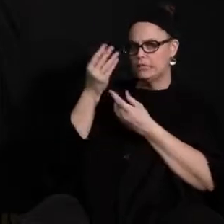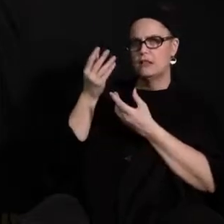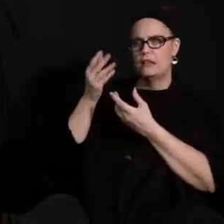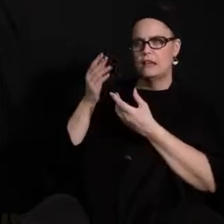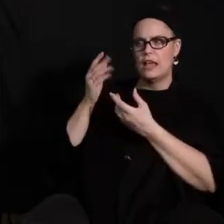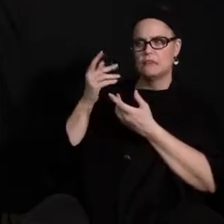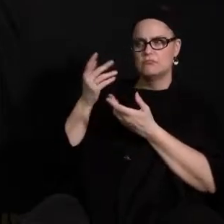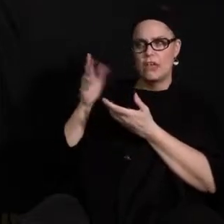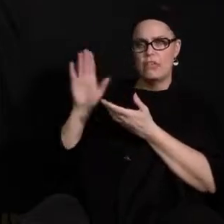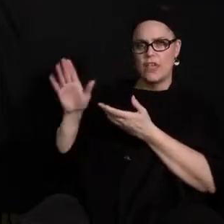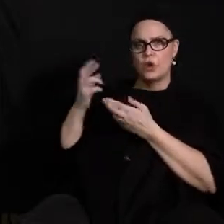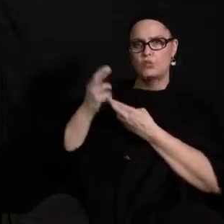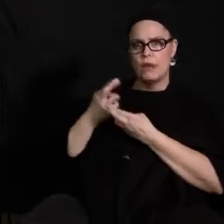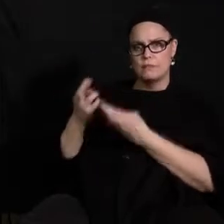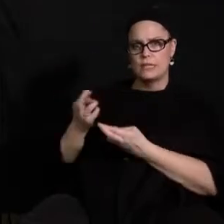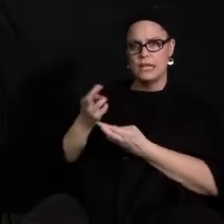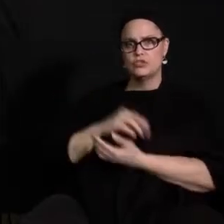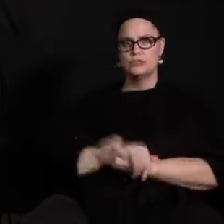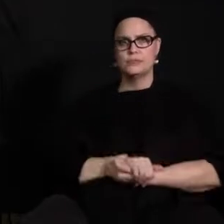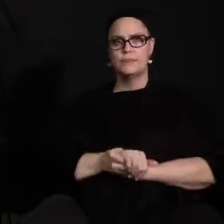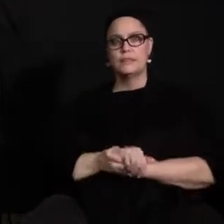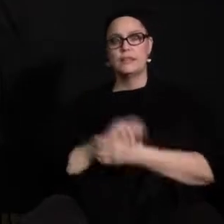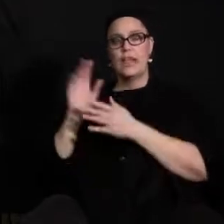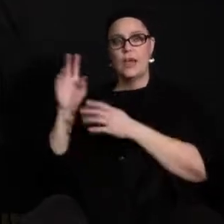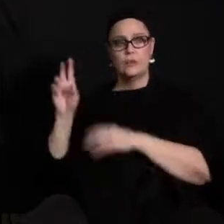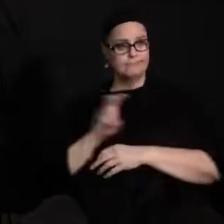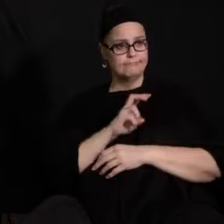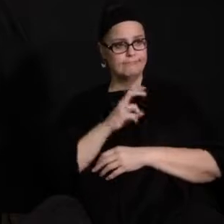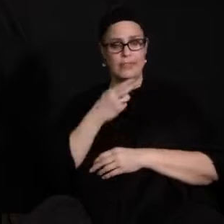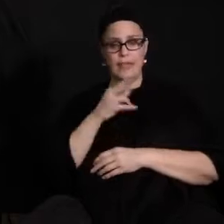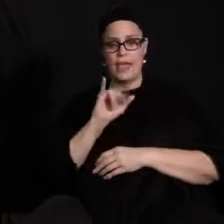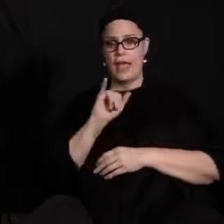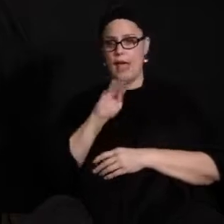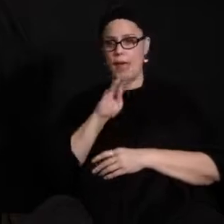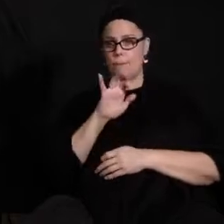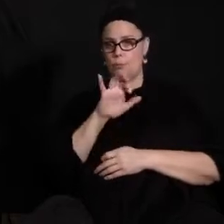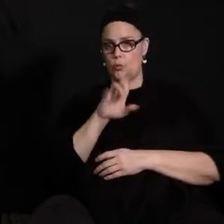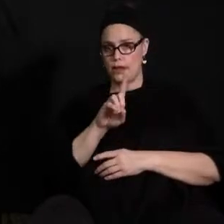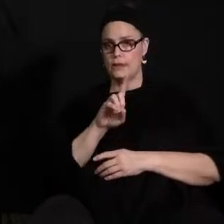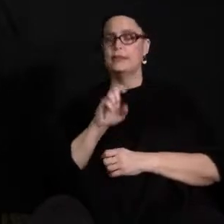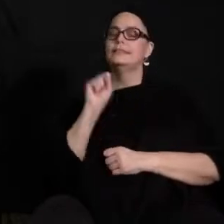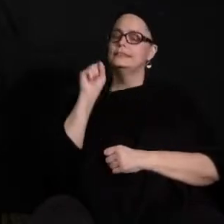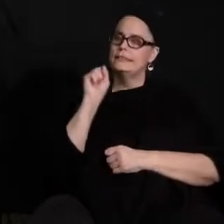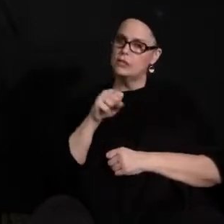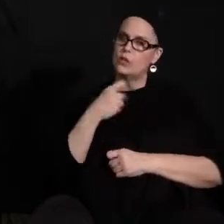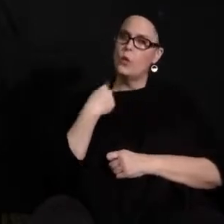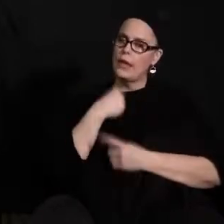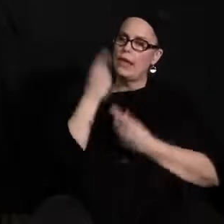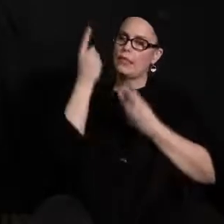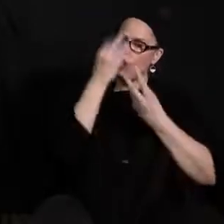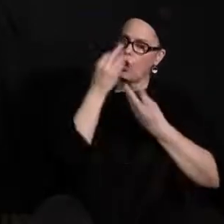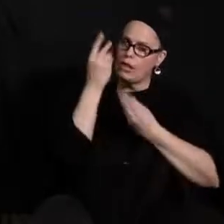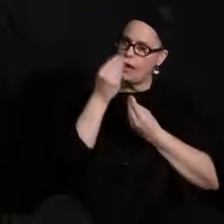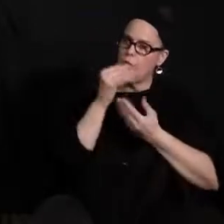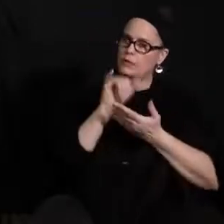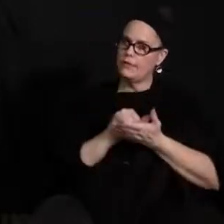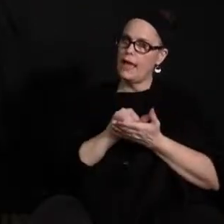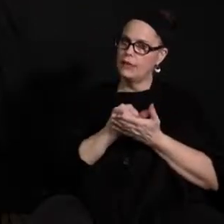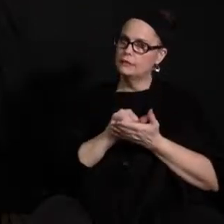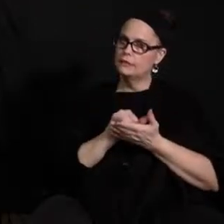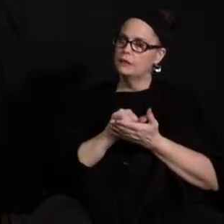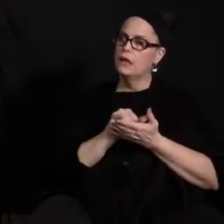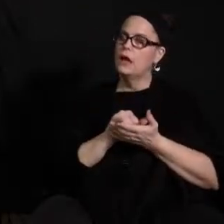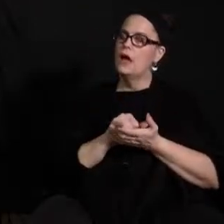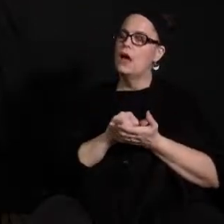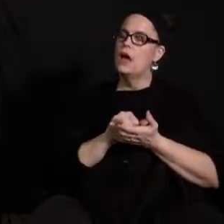and then over to the uh hybrid question um yes we did uh consider the hybrid one of the things uh for those that uh may be familiar